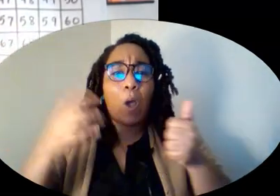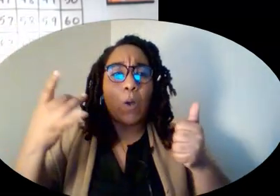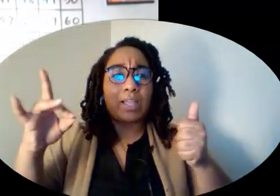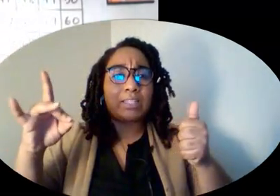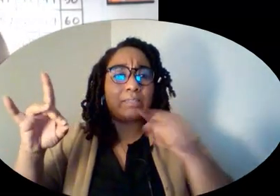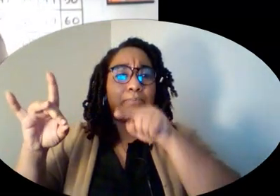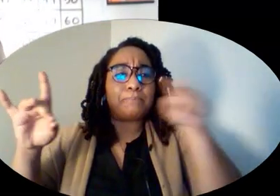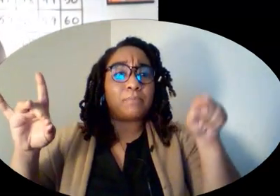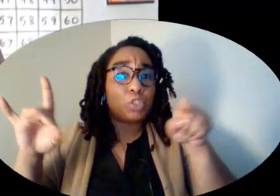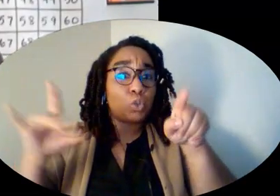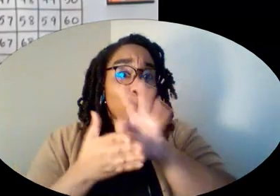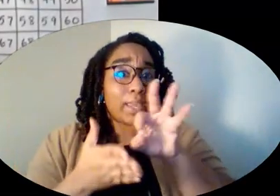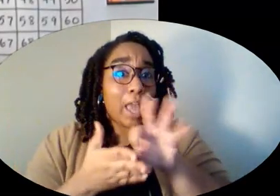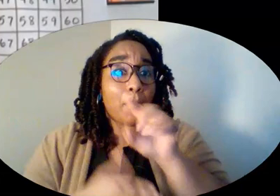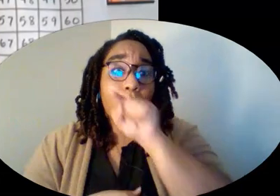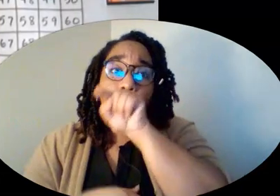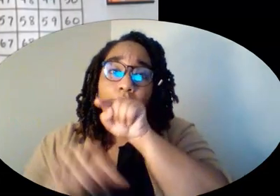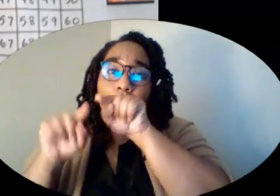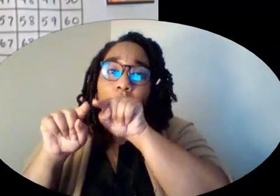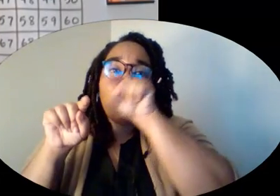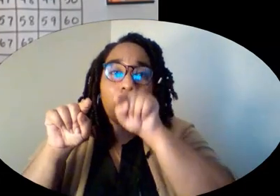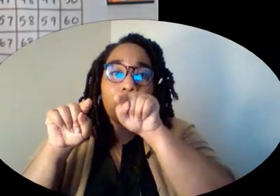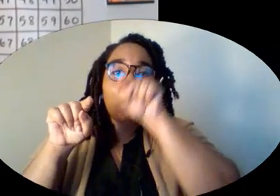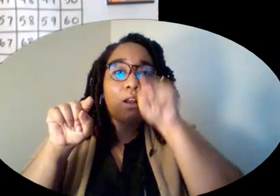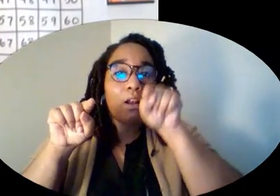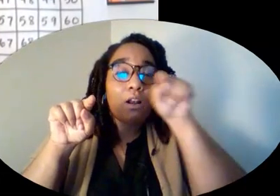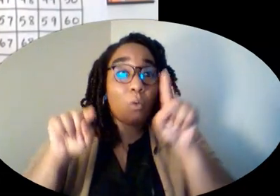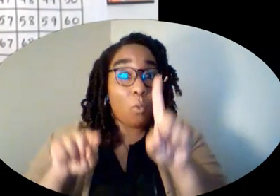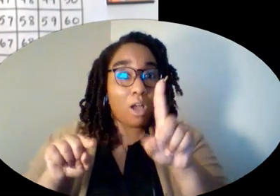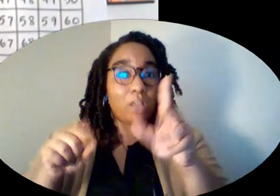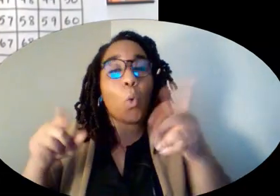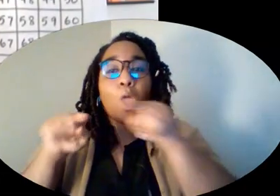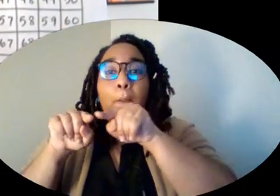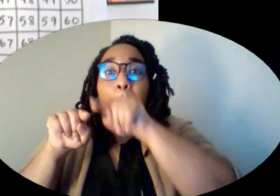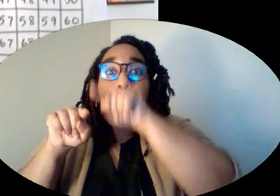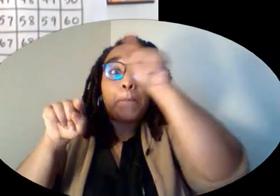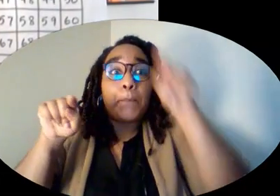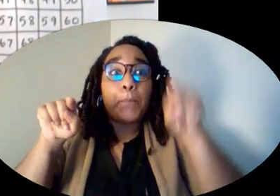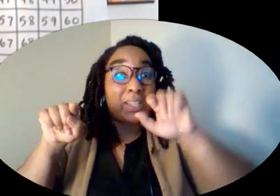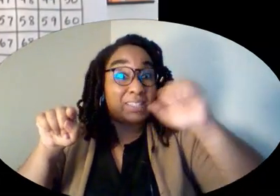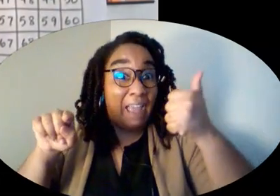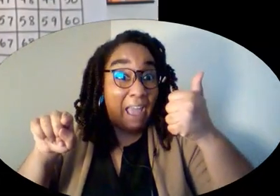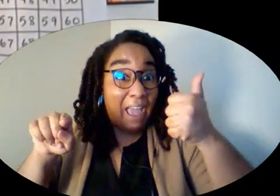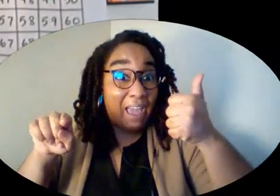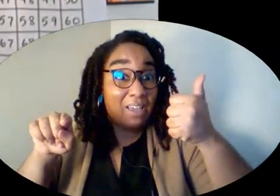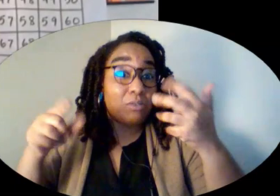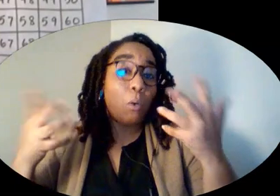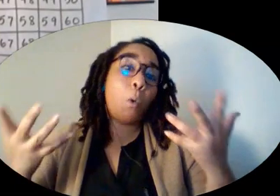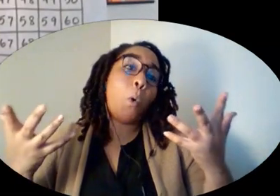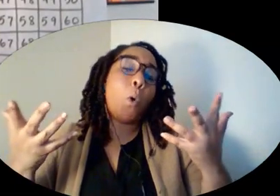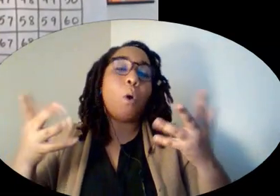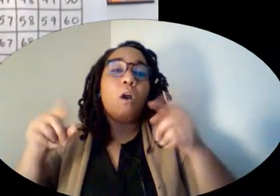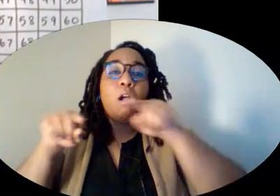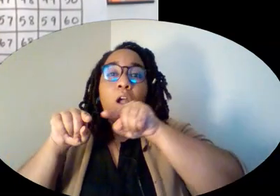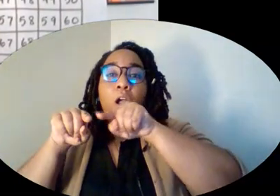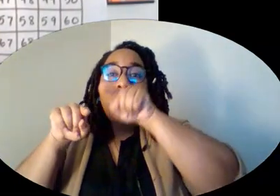by ones? How many of you hopped by 10 first? How many of you hopped